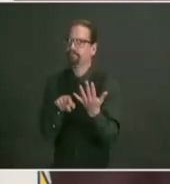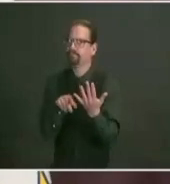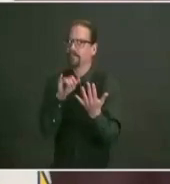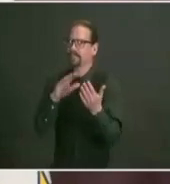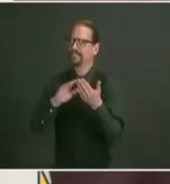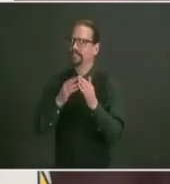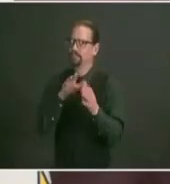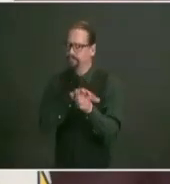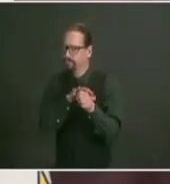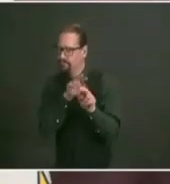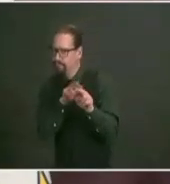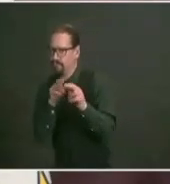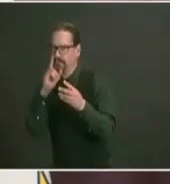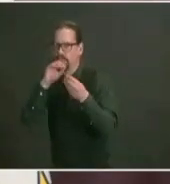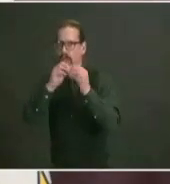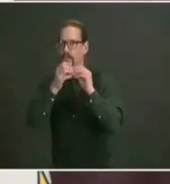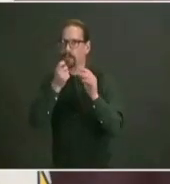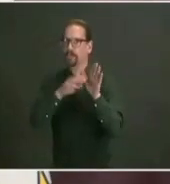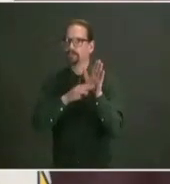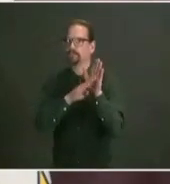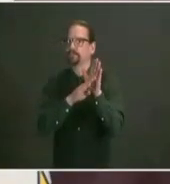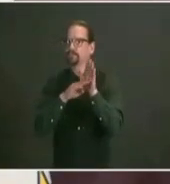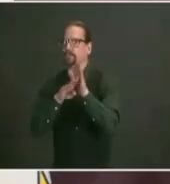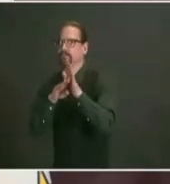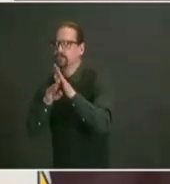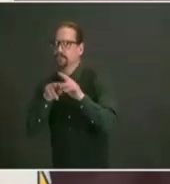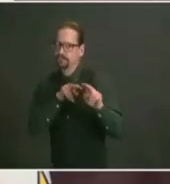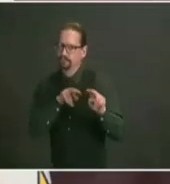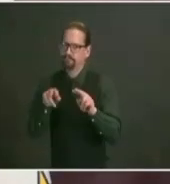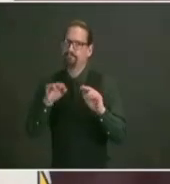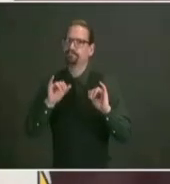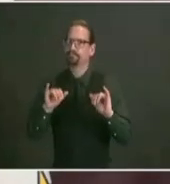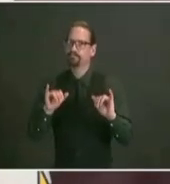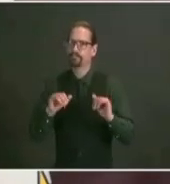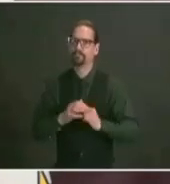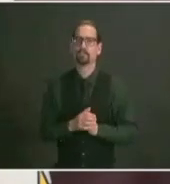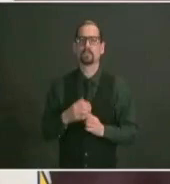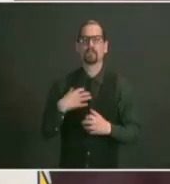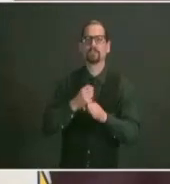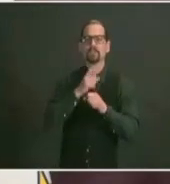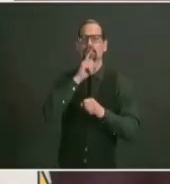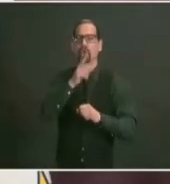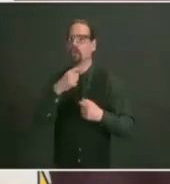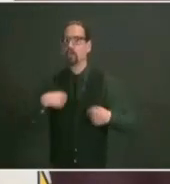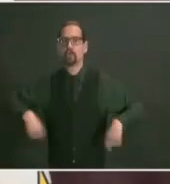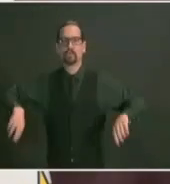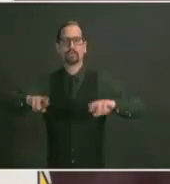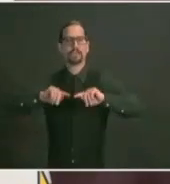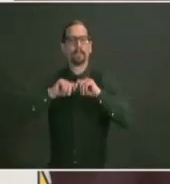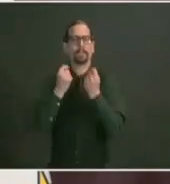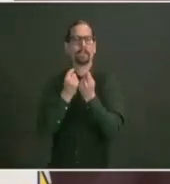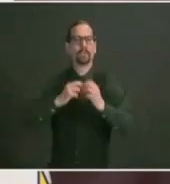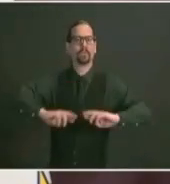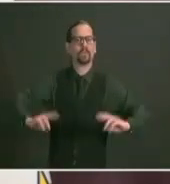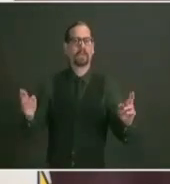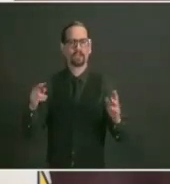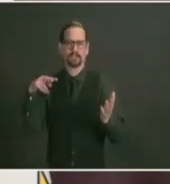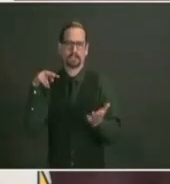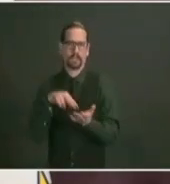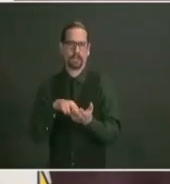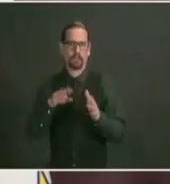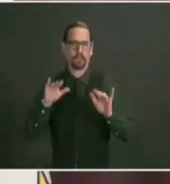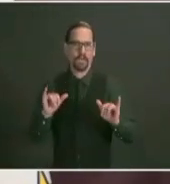sign of what we want to be prepared for and stay in front of in terms of what's possible with the whole state